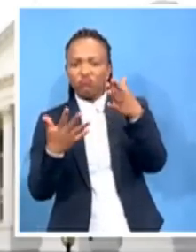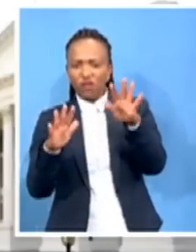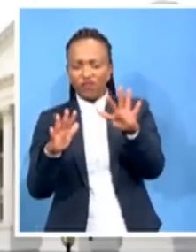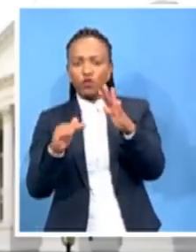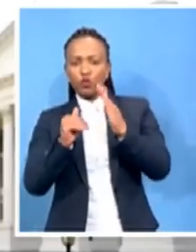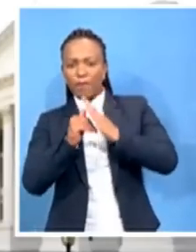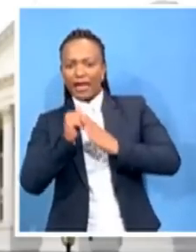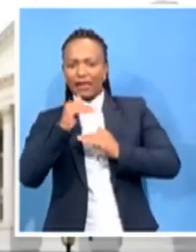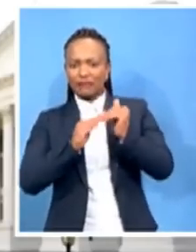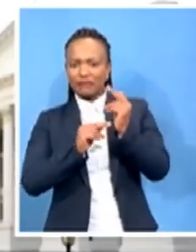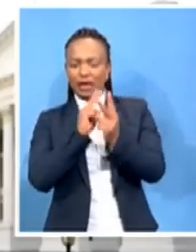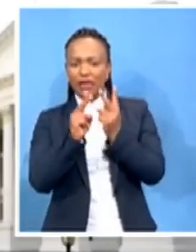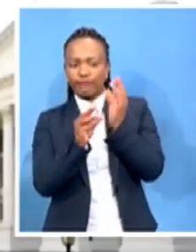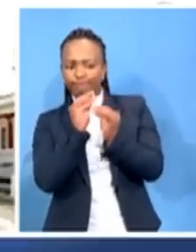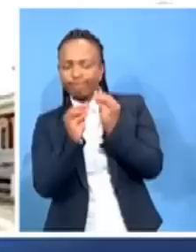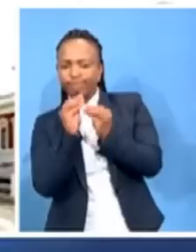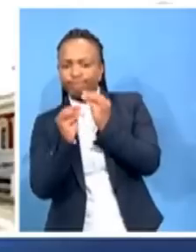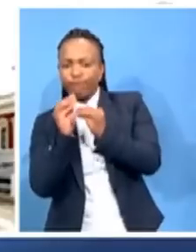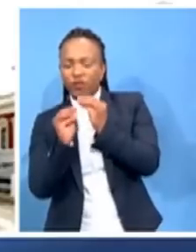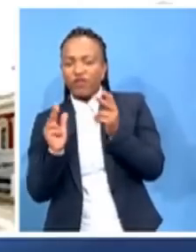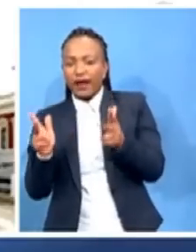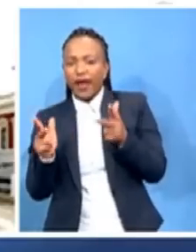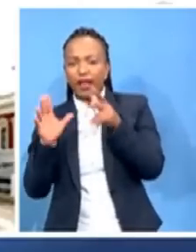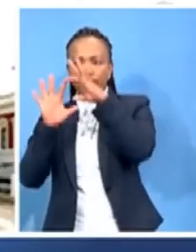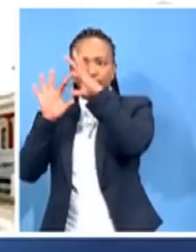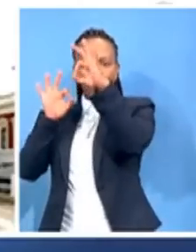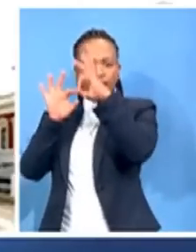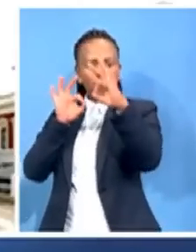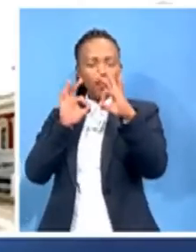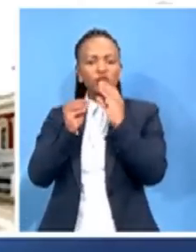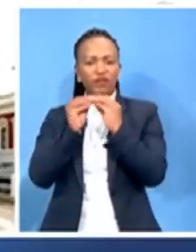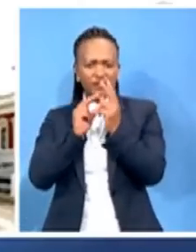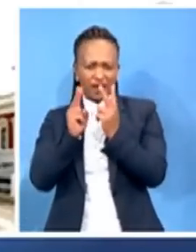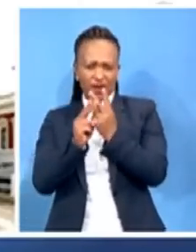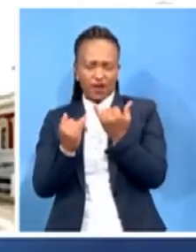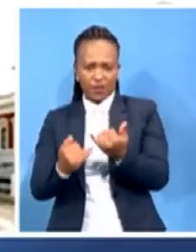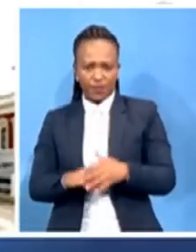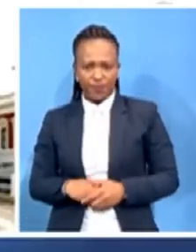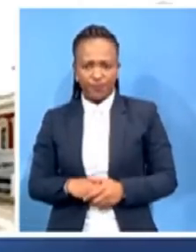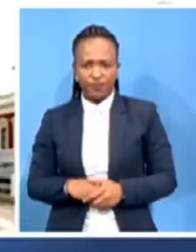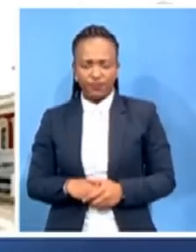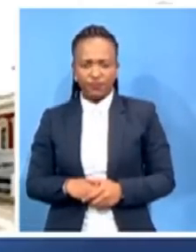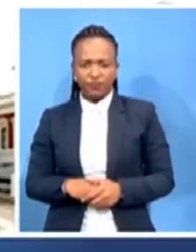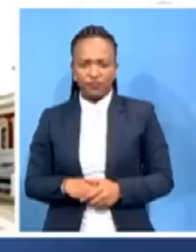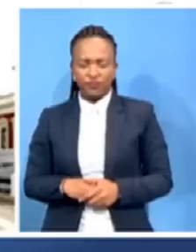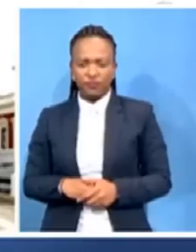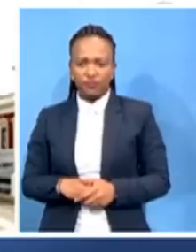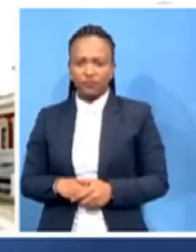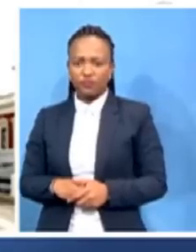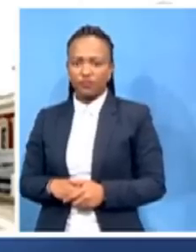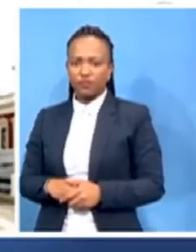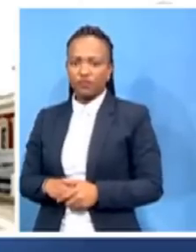rail lines. Could this be seen as a change for the MKMVA in terms of